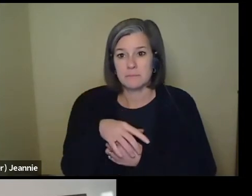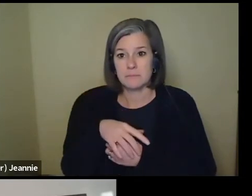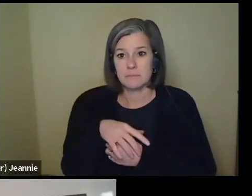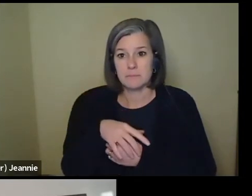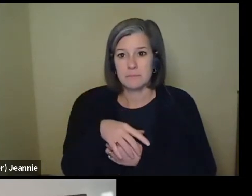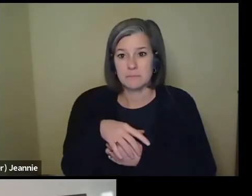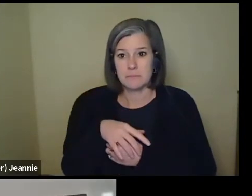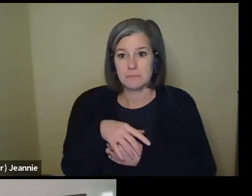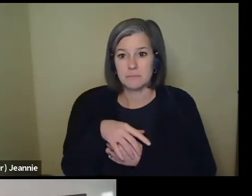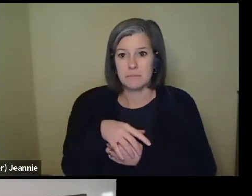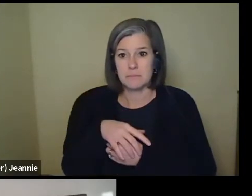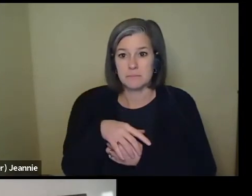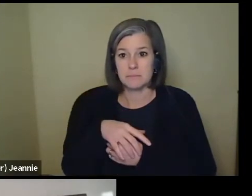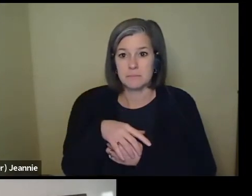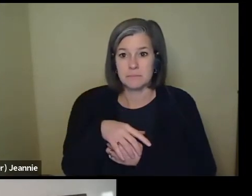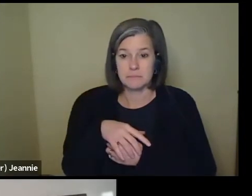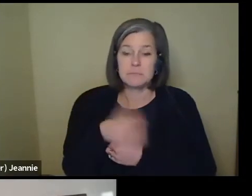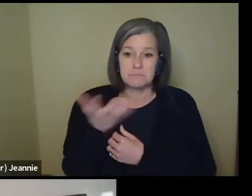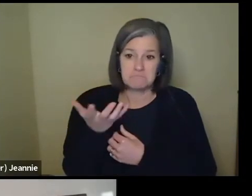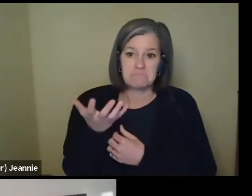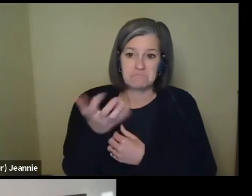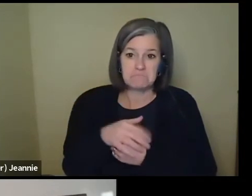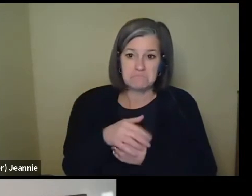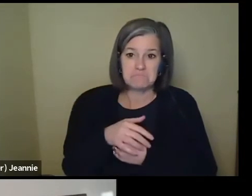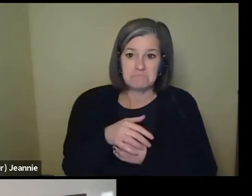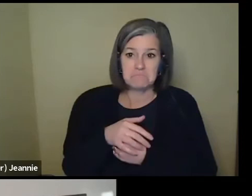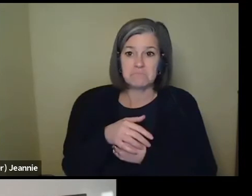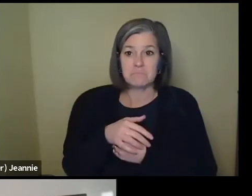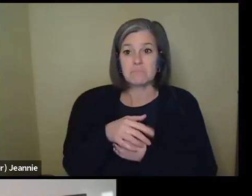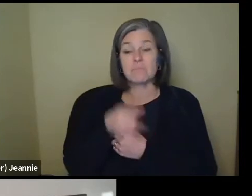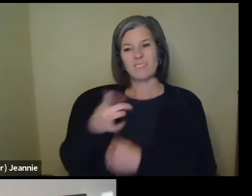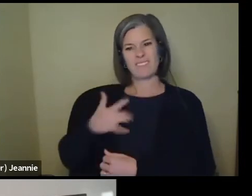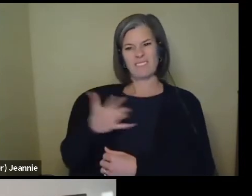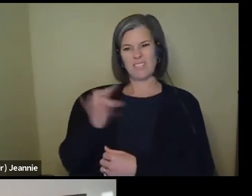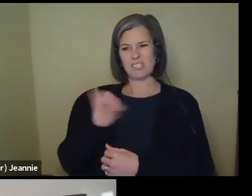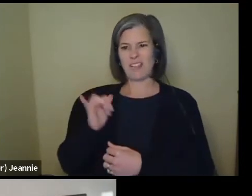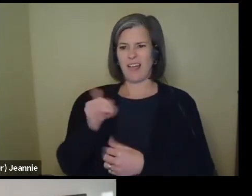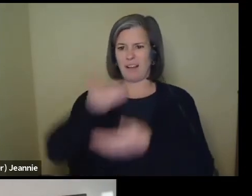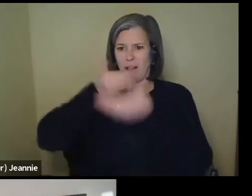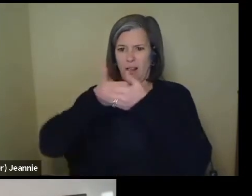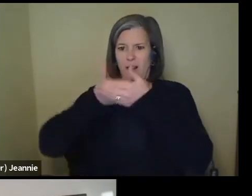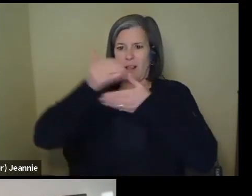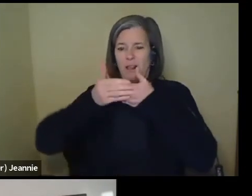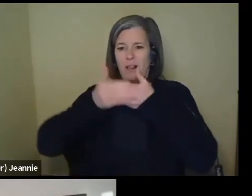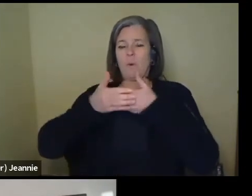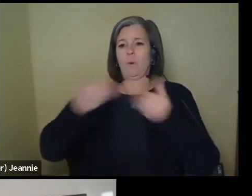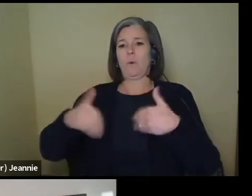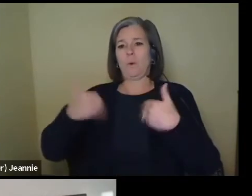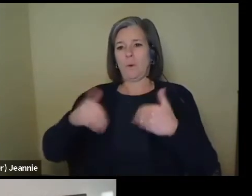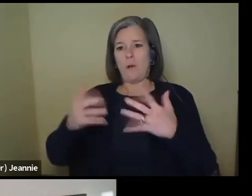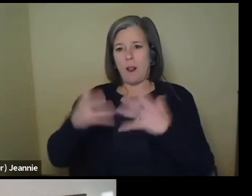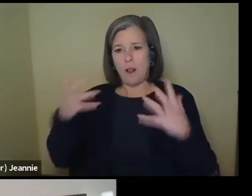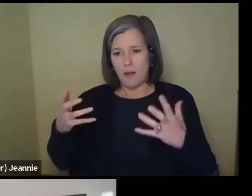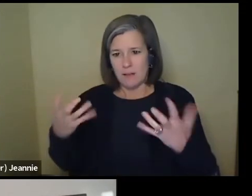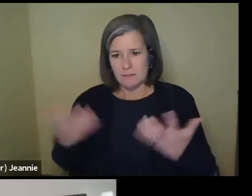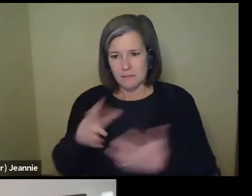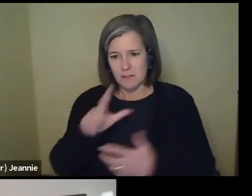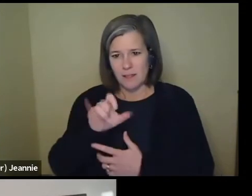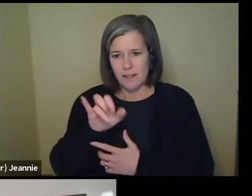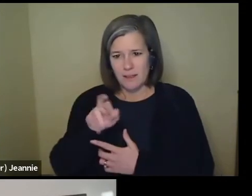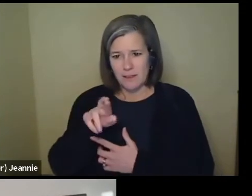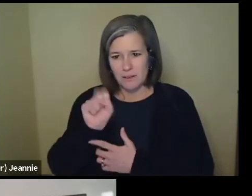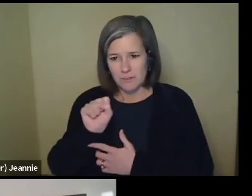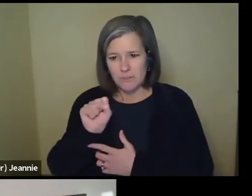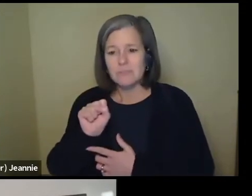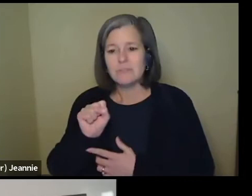mask on top of that. Okay. Now this is, this feels like a lot of layers to me. And, and